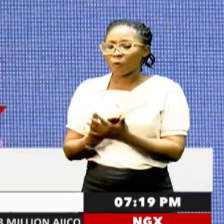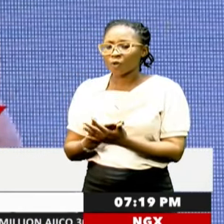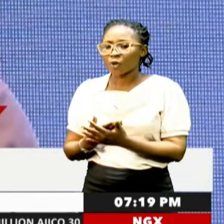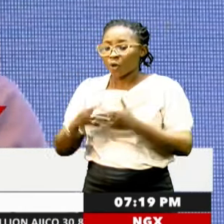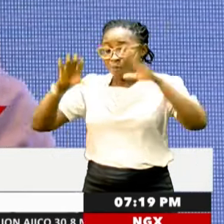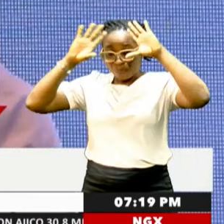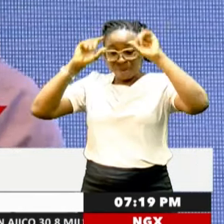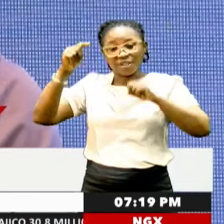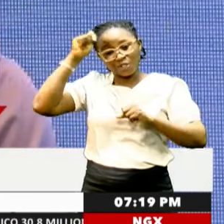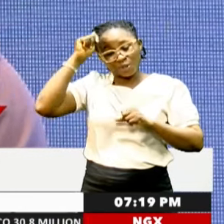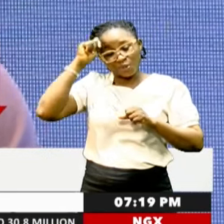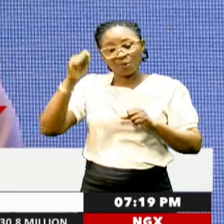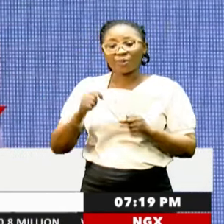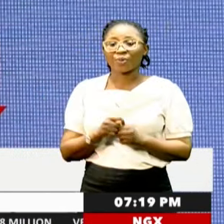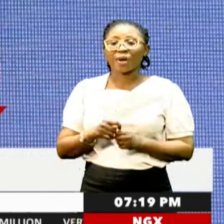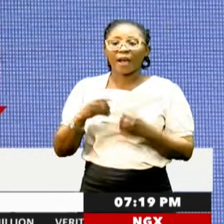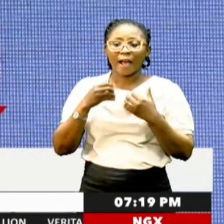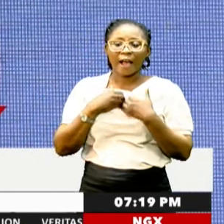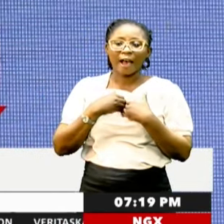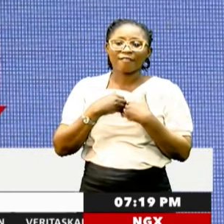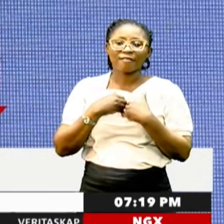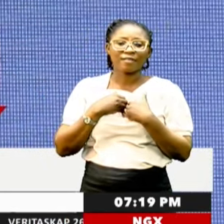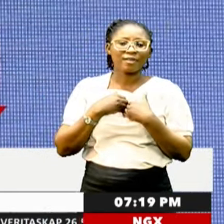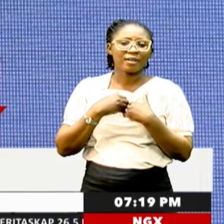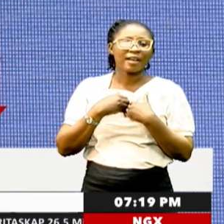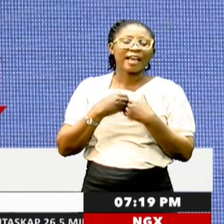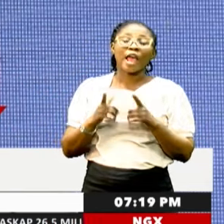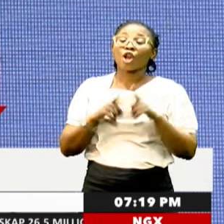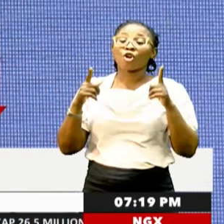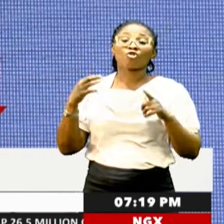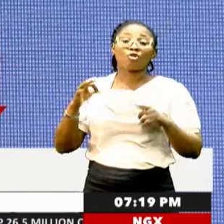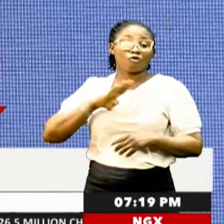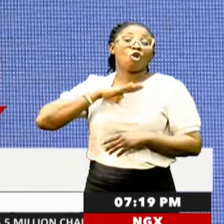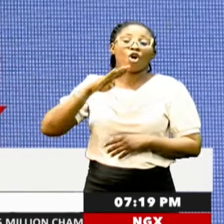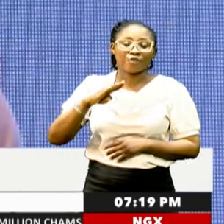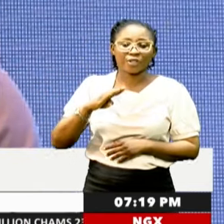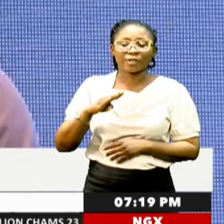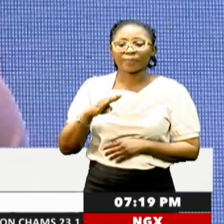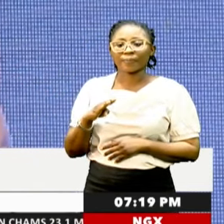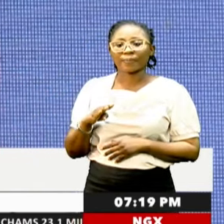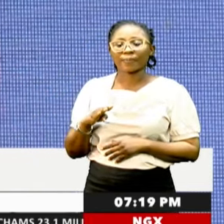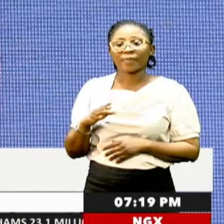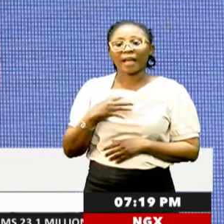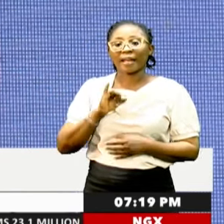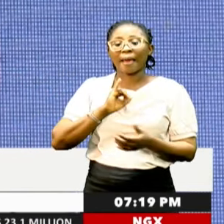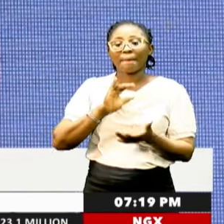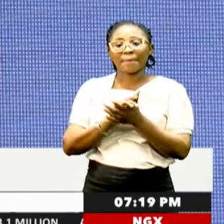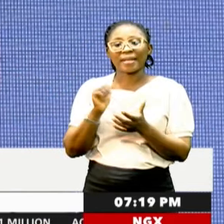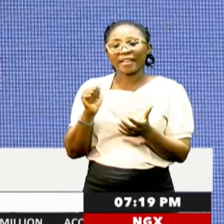President Bolatinebo has excessive dosage of courage. And I believe